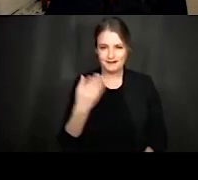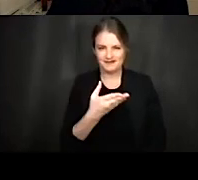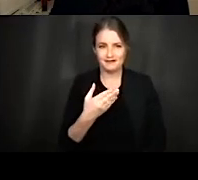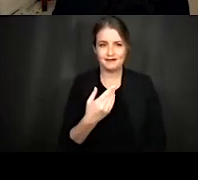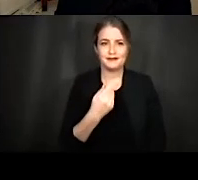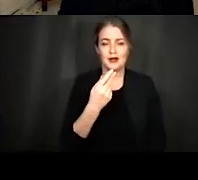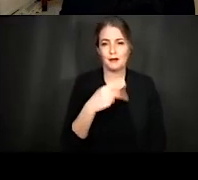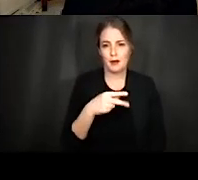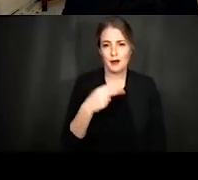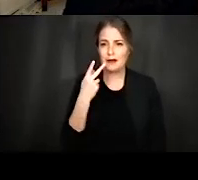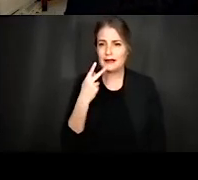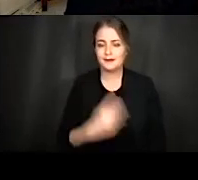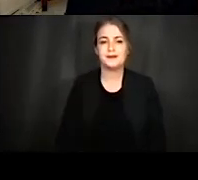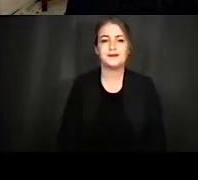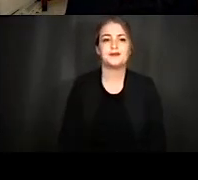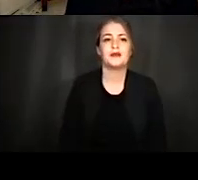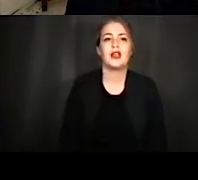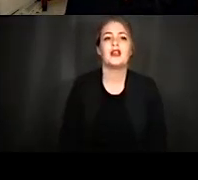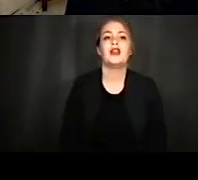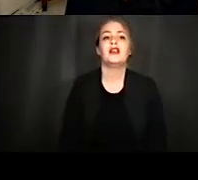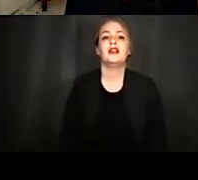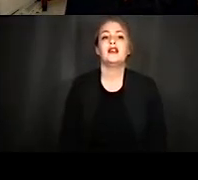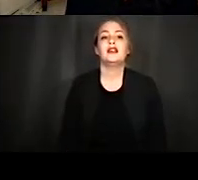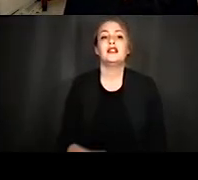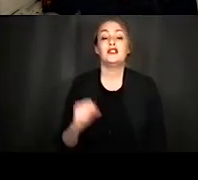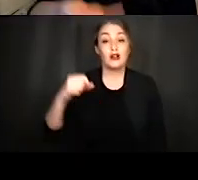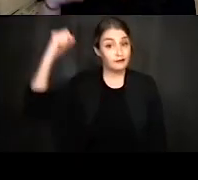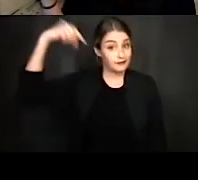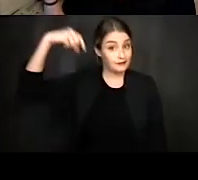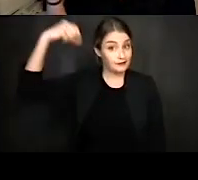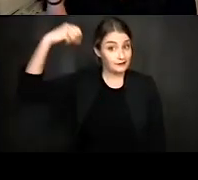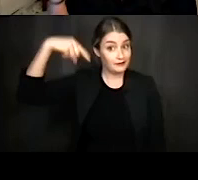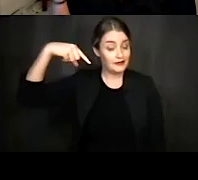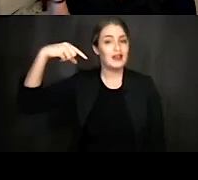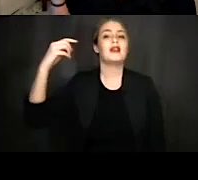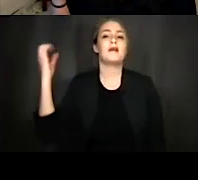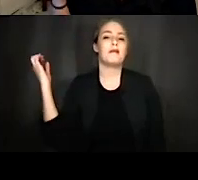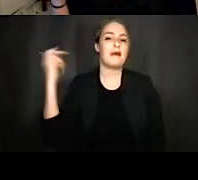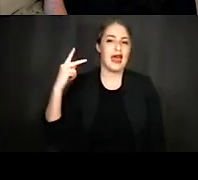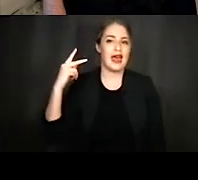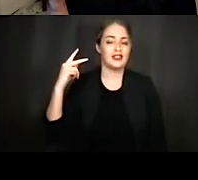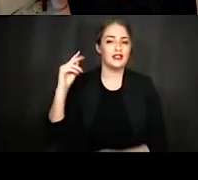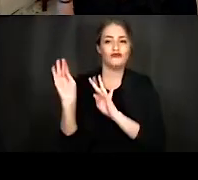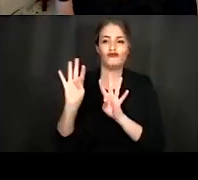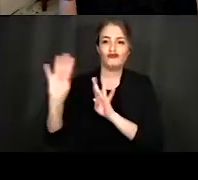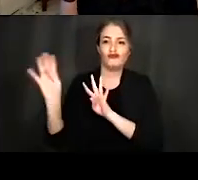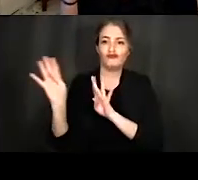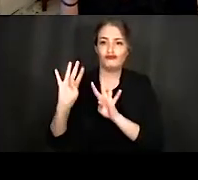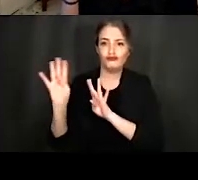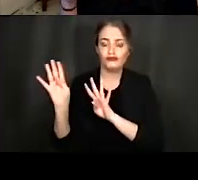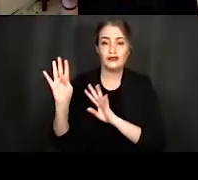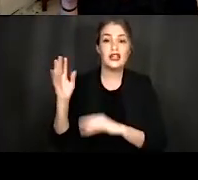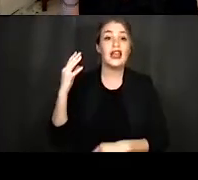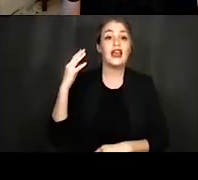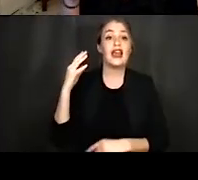So the auditory efferent neurons then send information back out to the outer hair cells, reducing